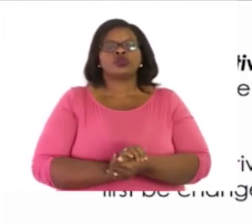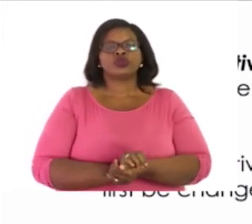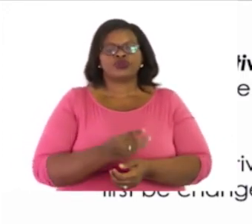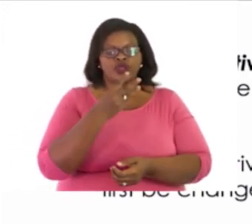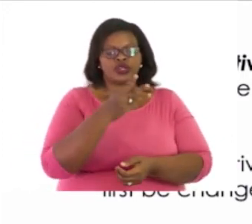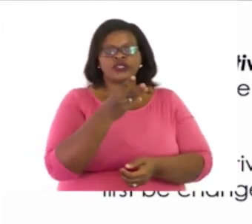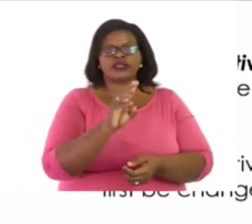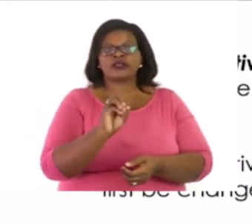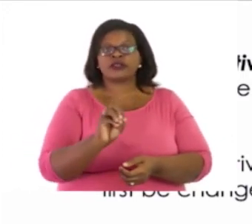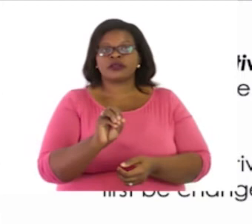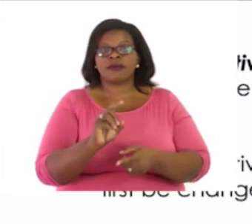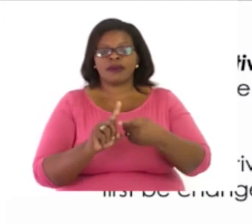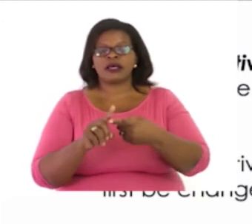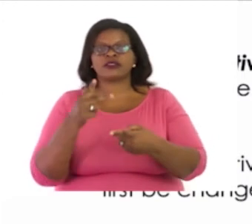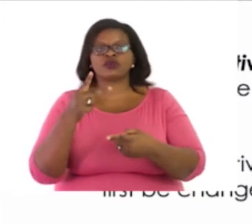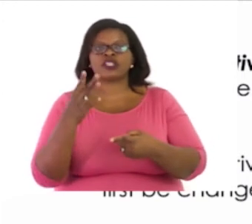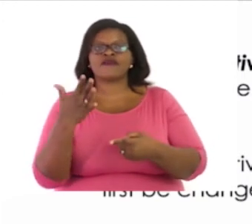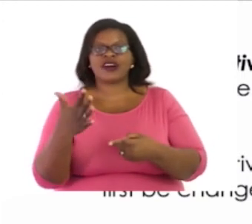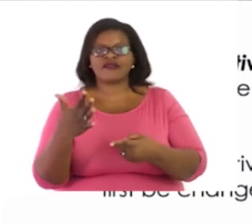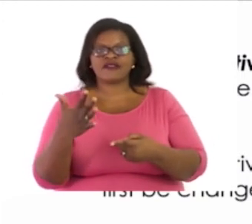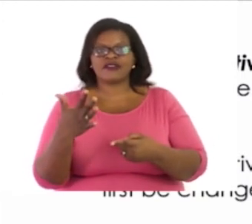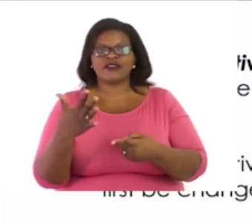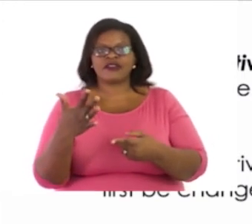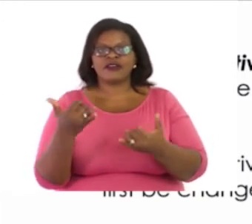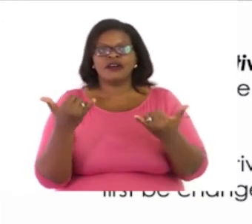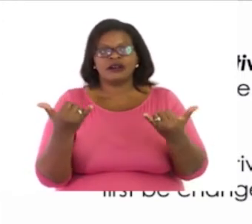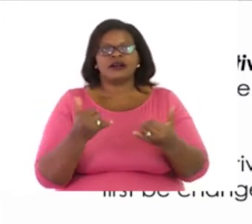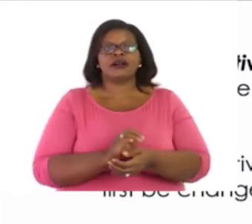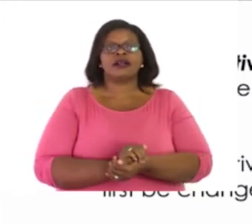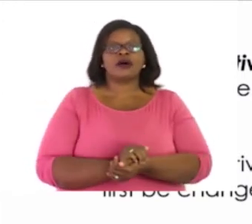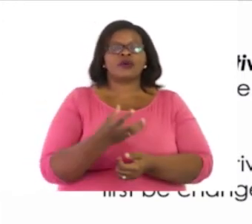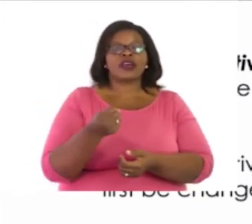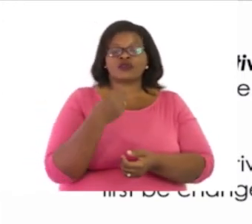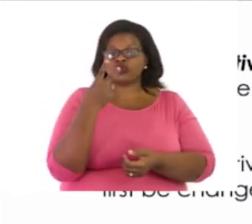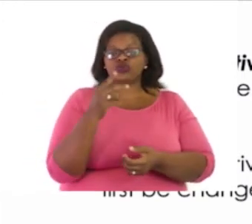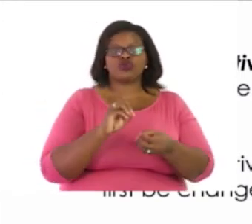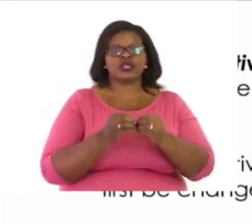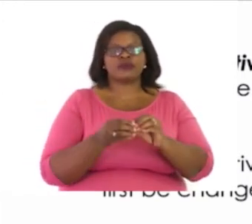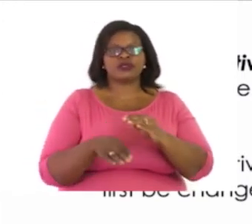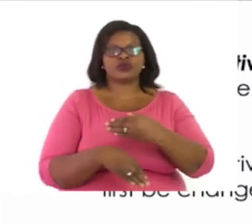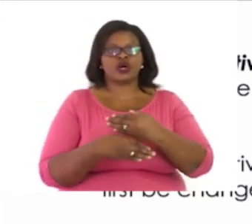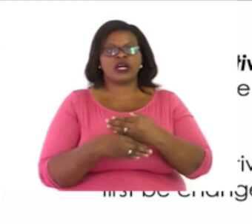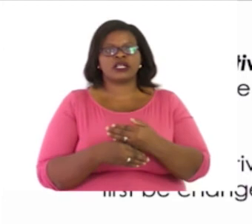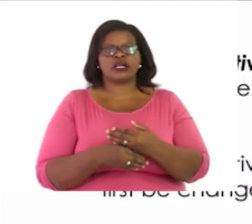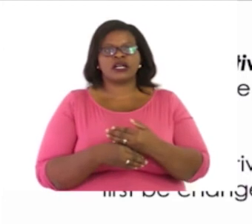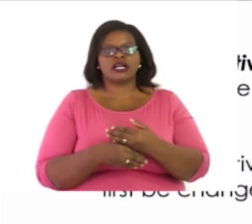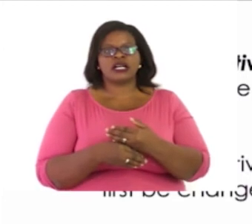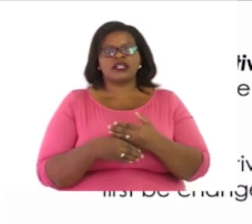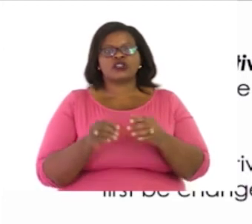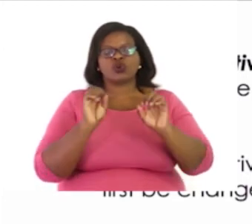360 plus 25. Here, we've got only two numbers to add. Now, when we apply